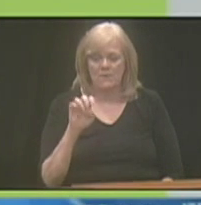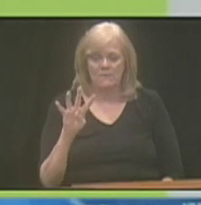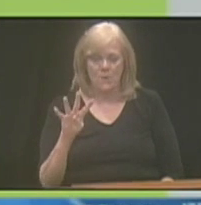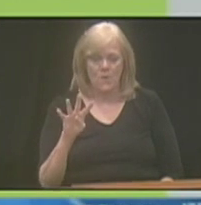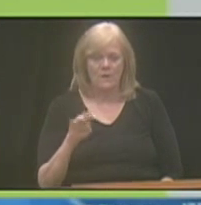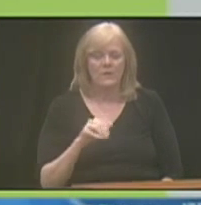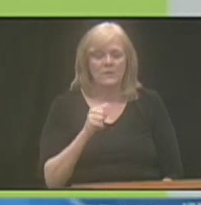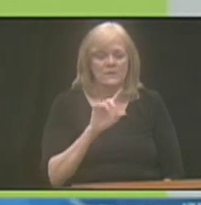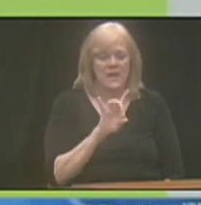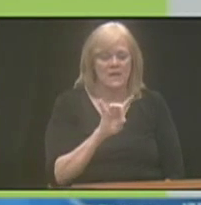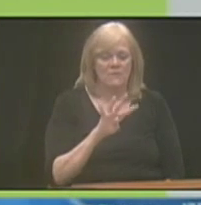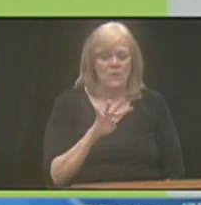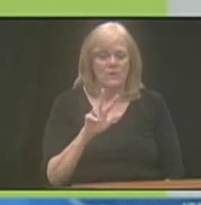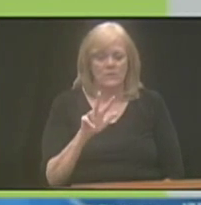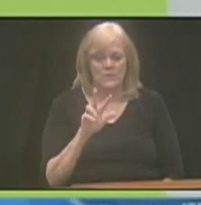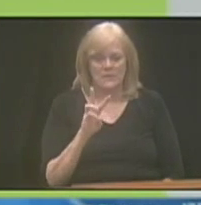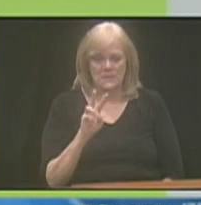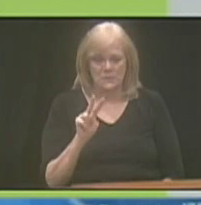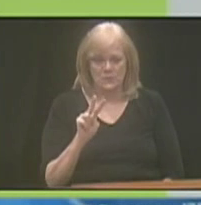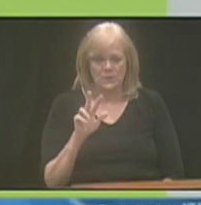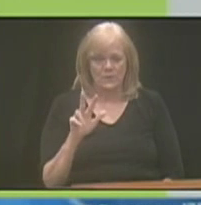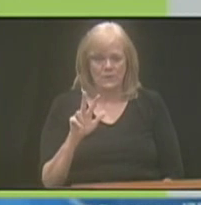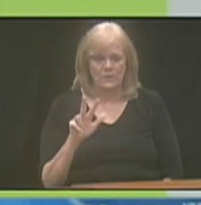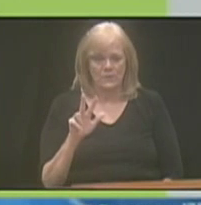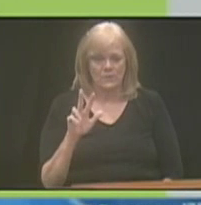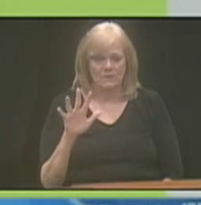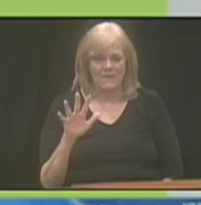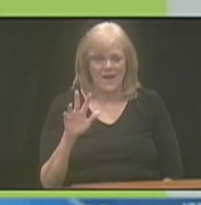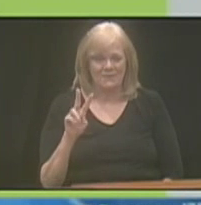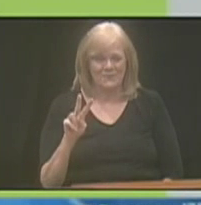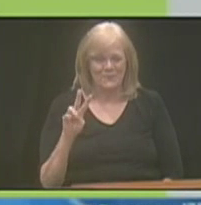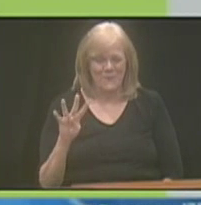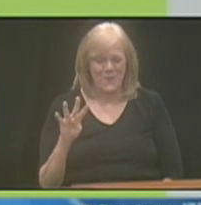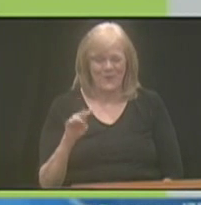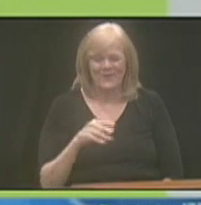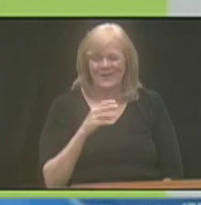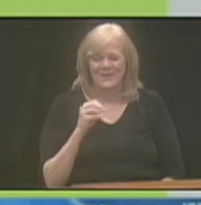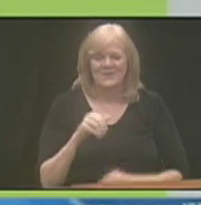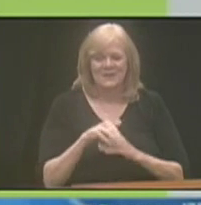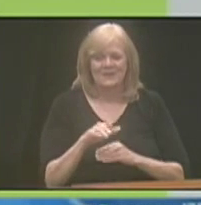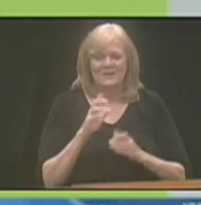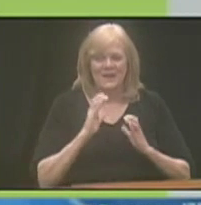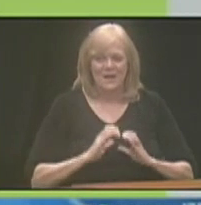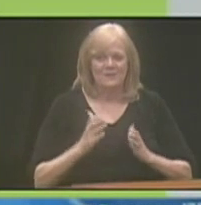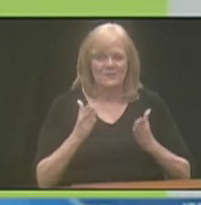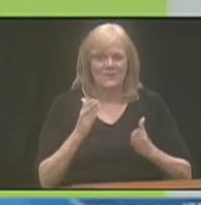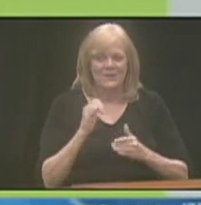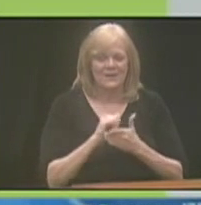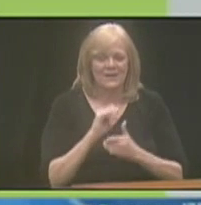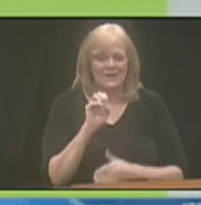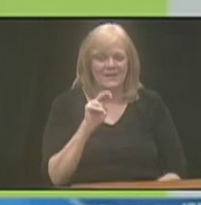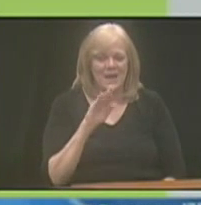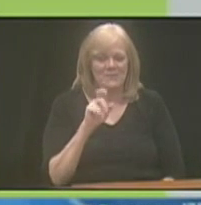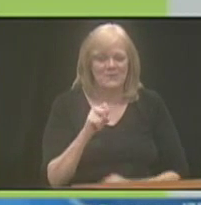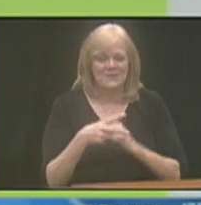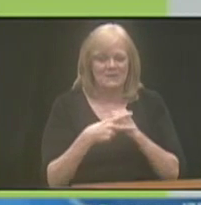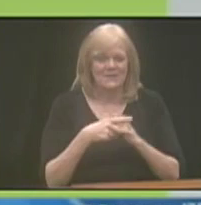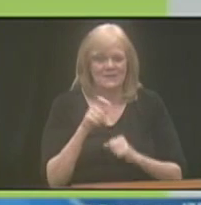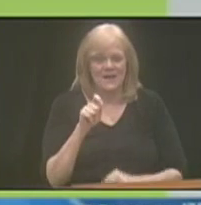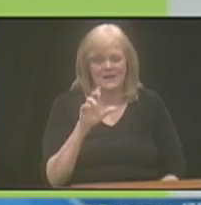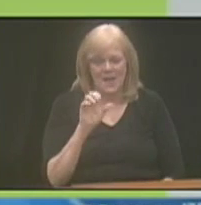which is 1-844-362-2534. Or you can send an email to ClientServices at EnableSavings.com.